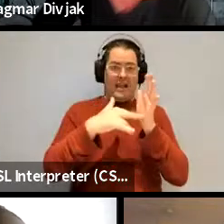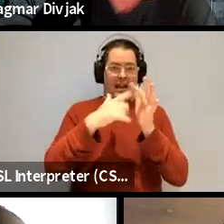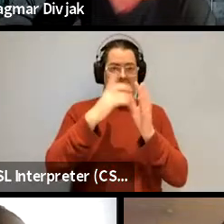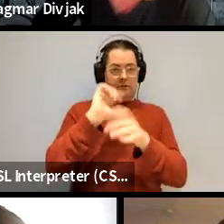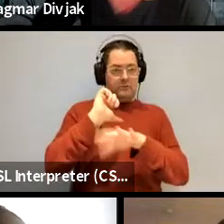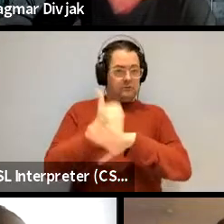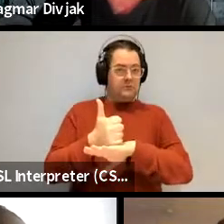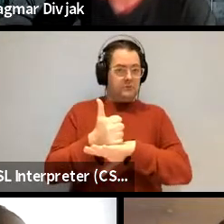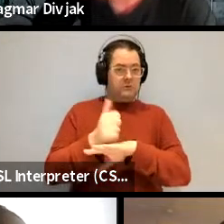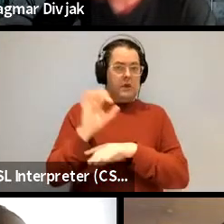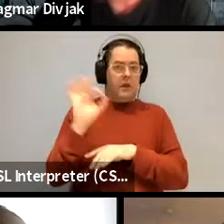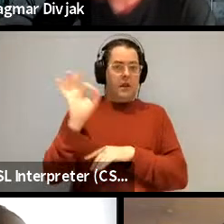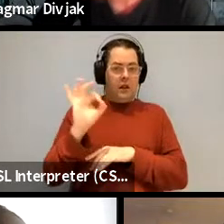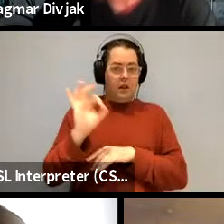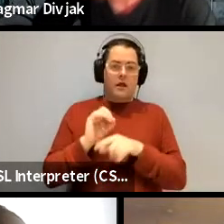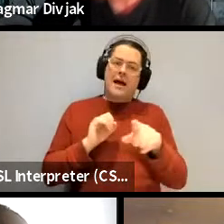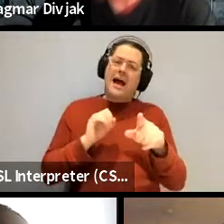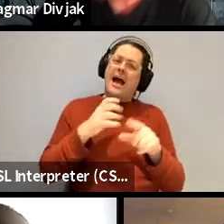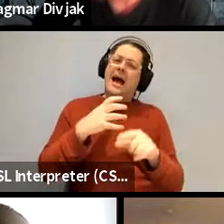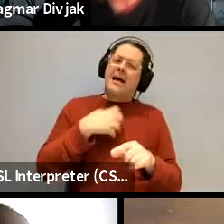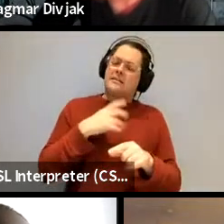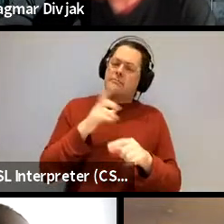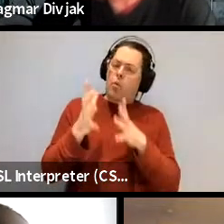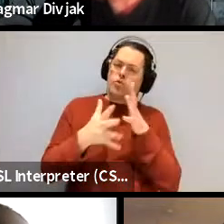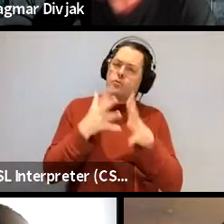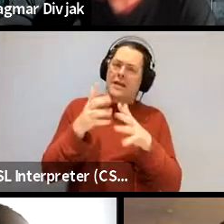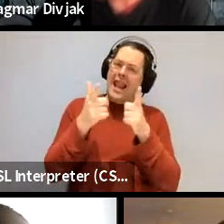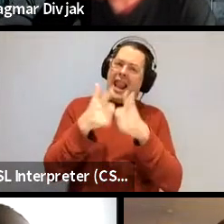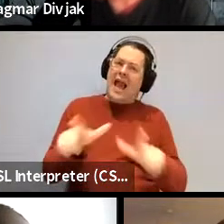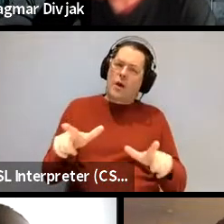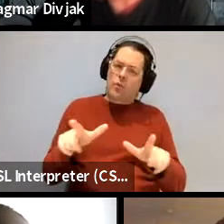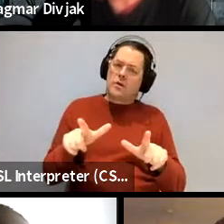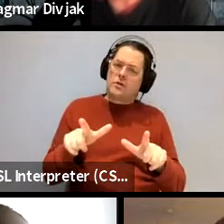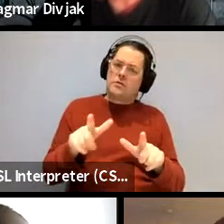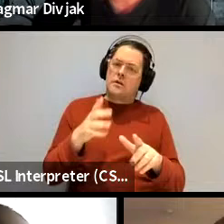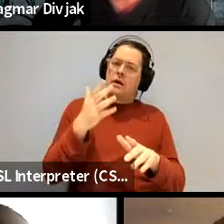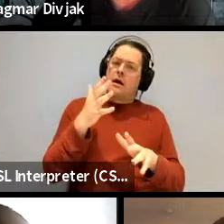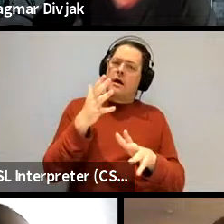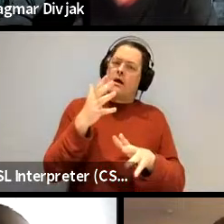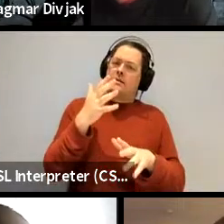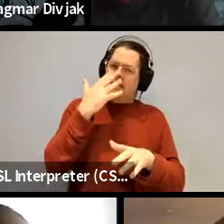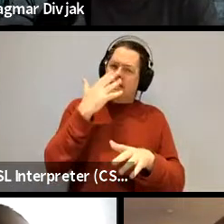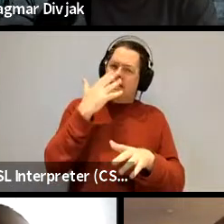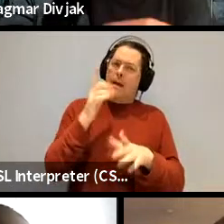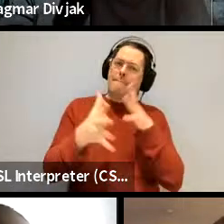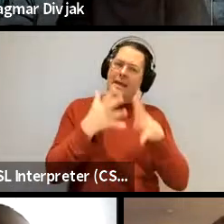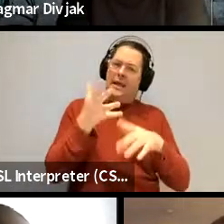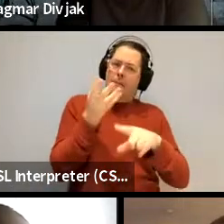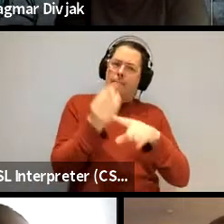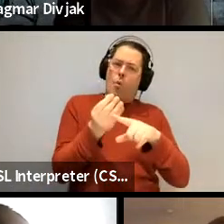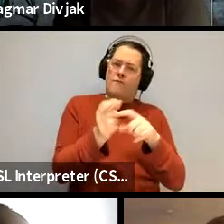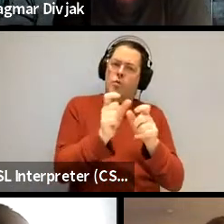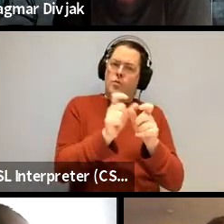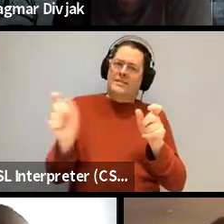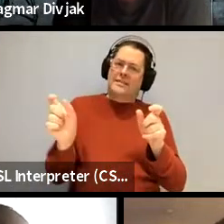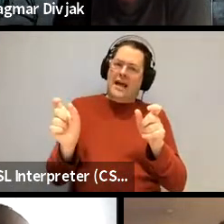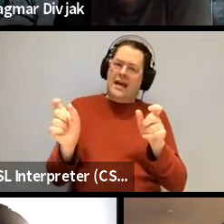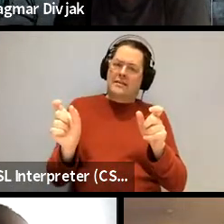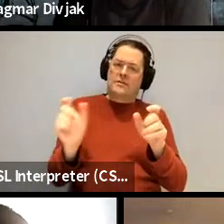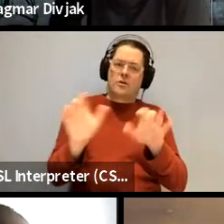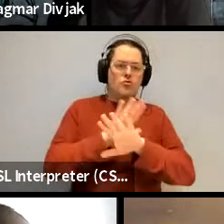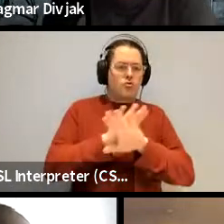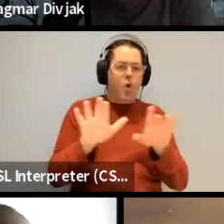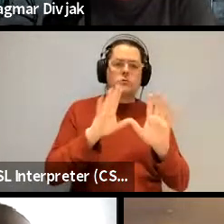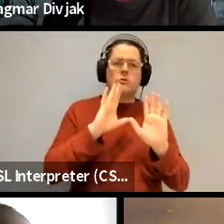how do they define language though because it often seems to me they're talking about more for syntax when they say what's language and they're leaving out things